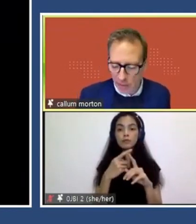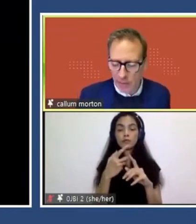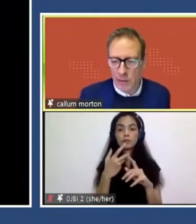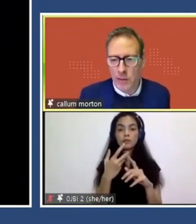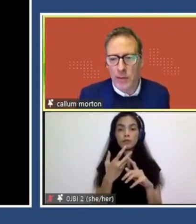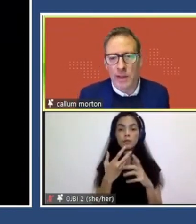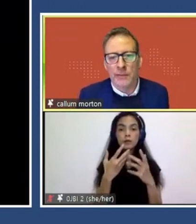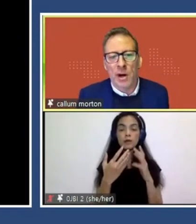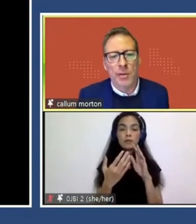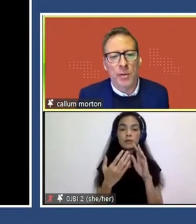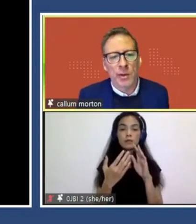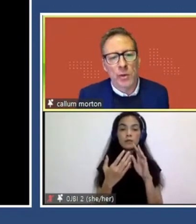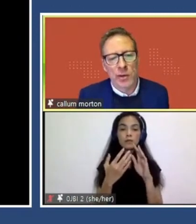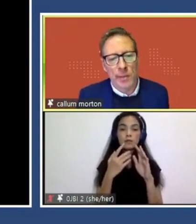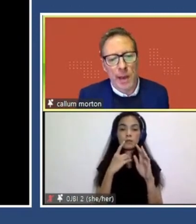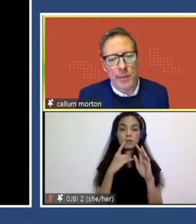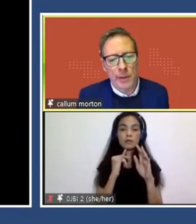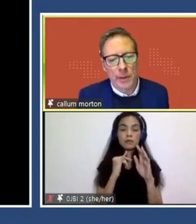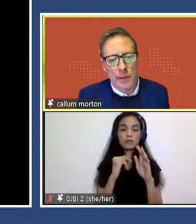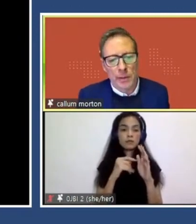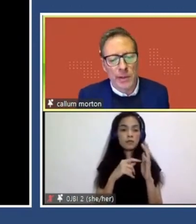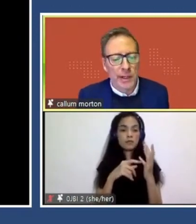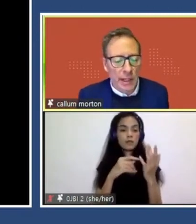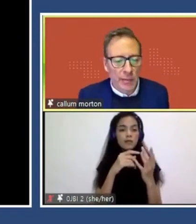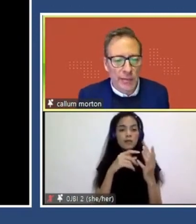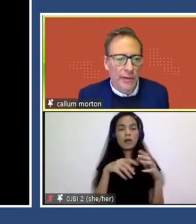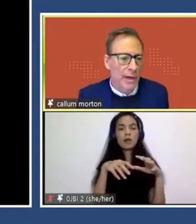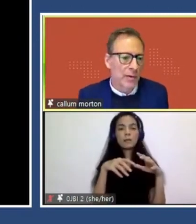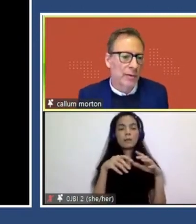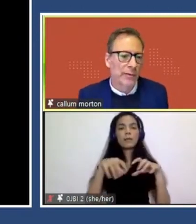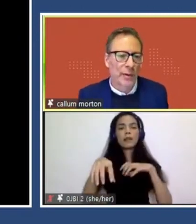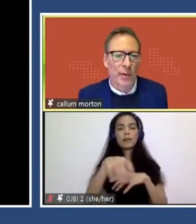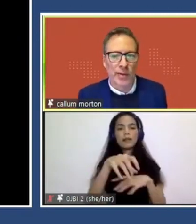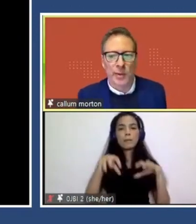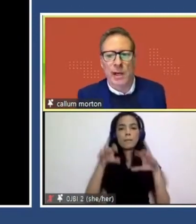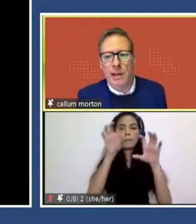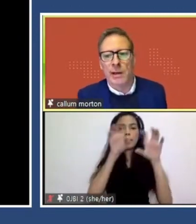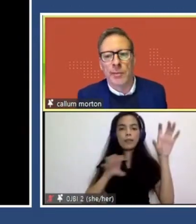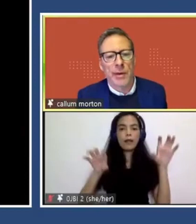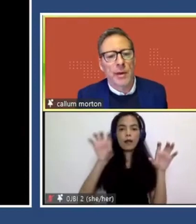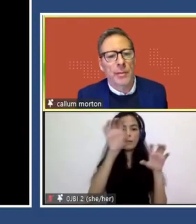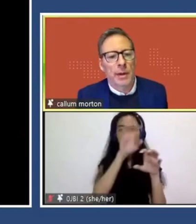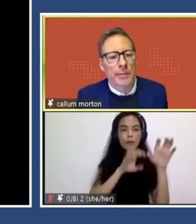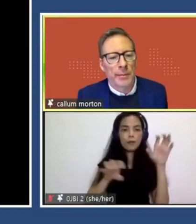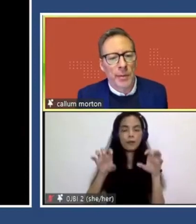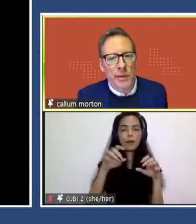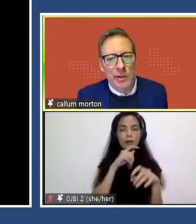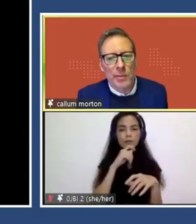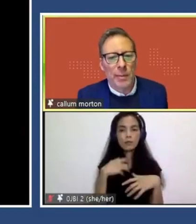was kind of a map of that environment. So we took this map and we did a number of iterations of possible outcomes.